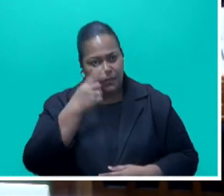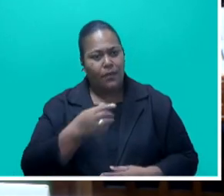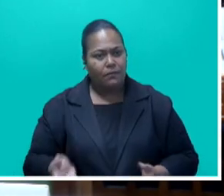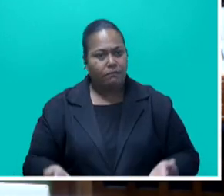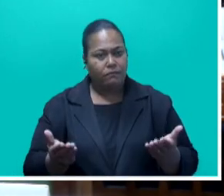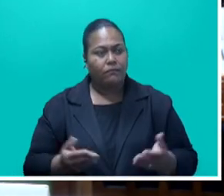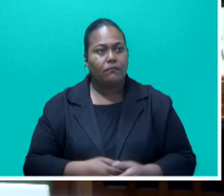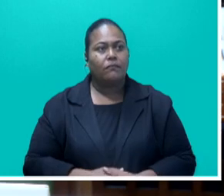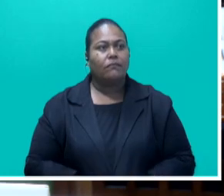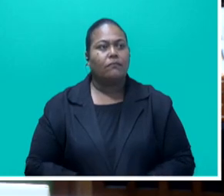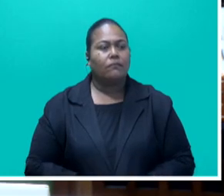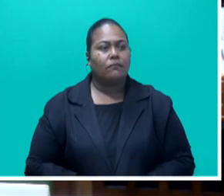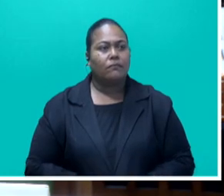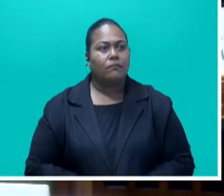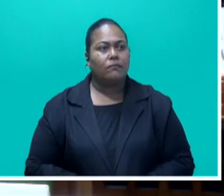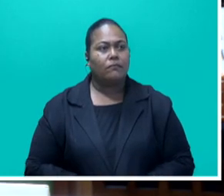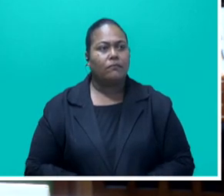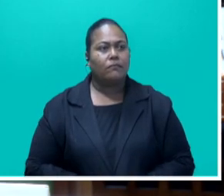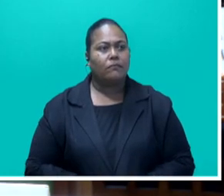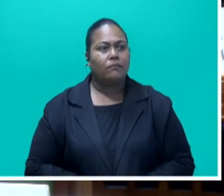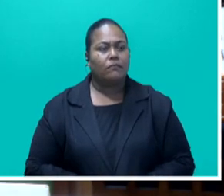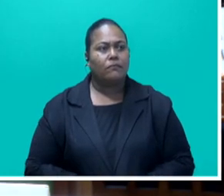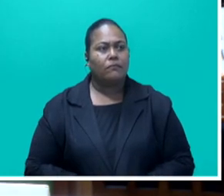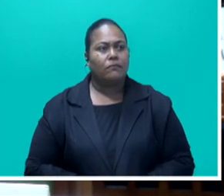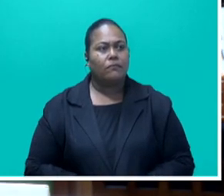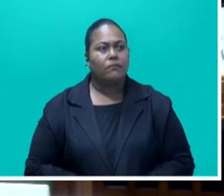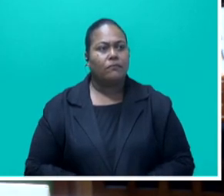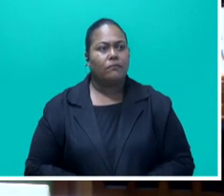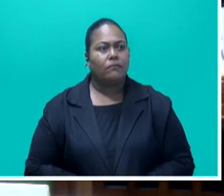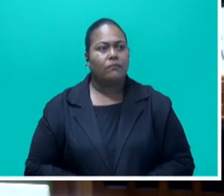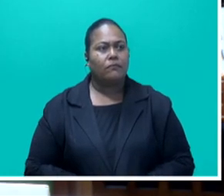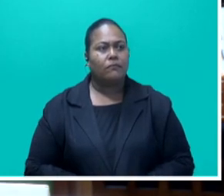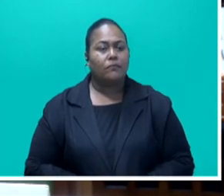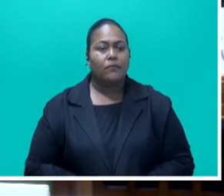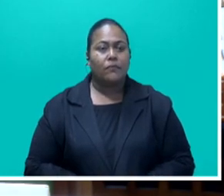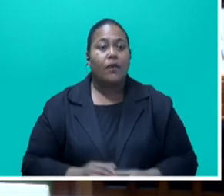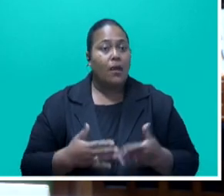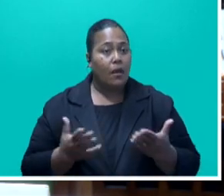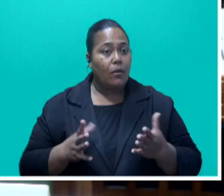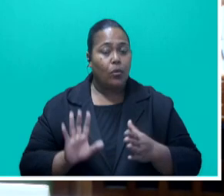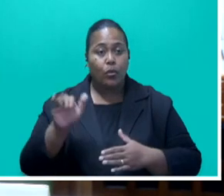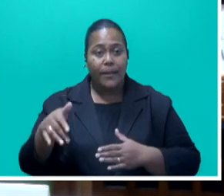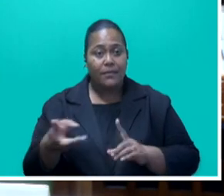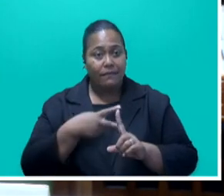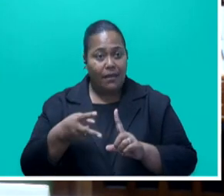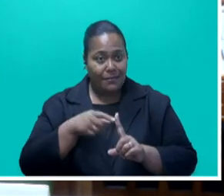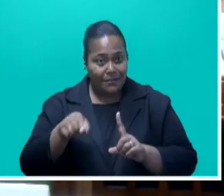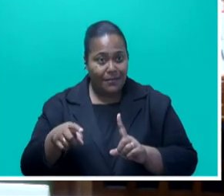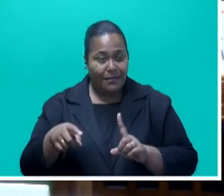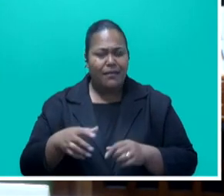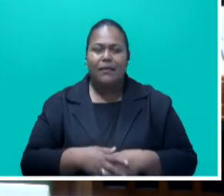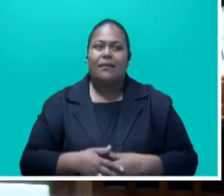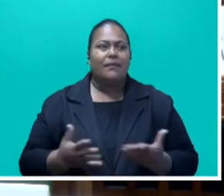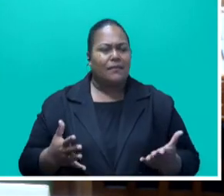Speaker, I think the trends of domestic violence in our country to this day is something that is a